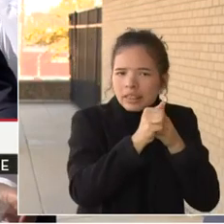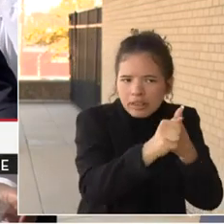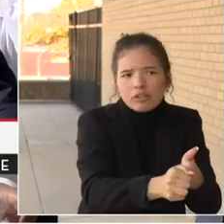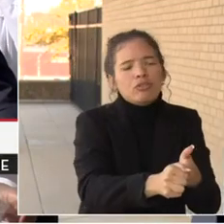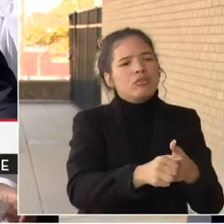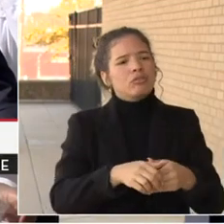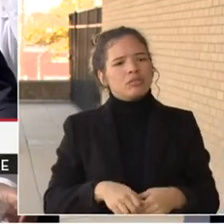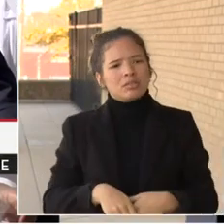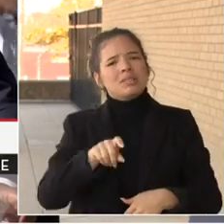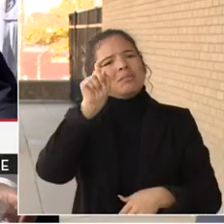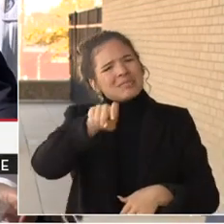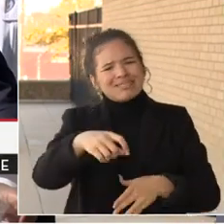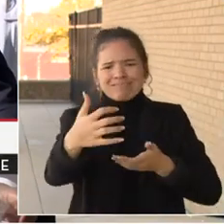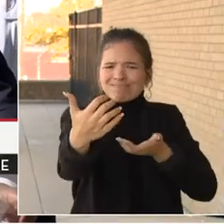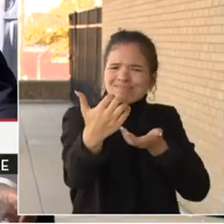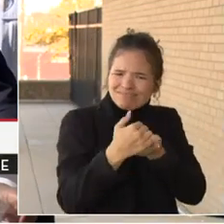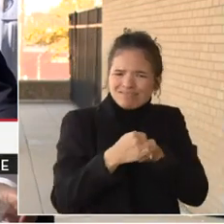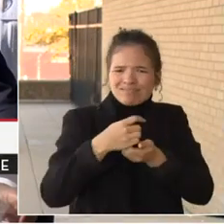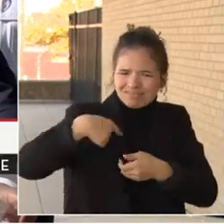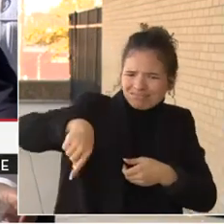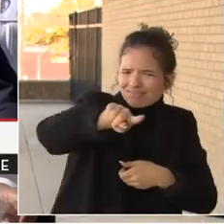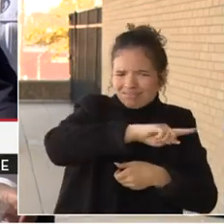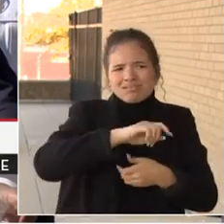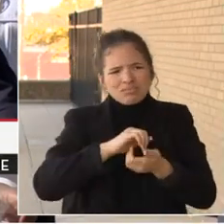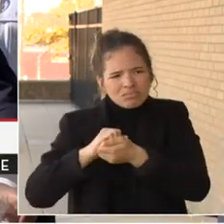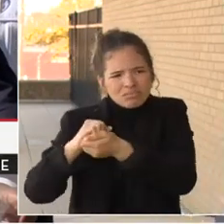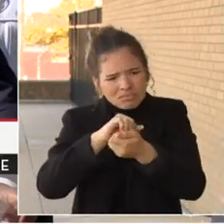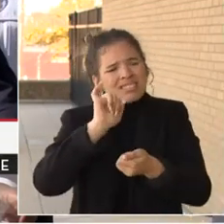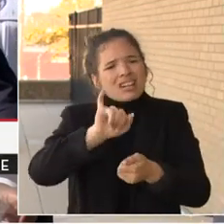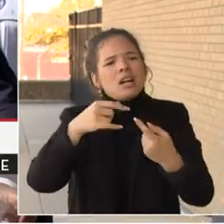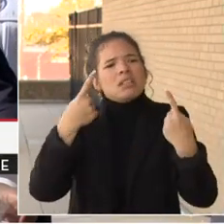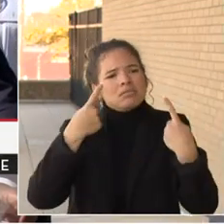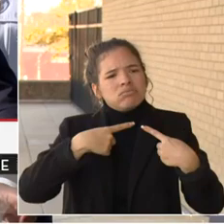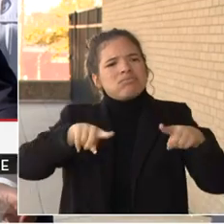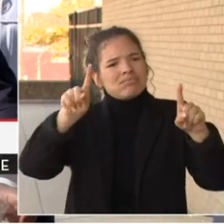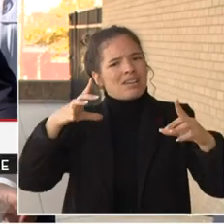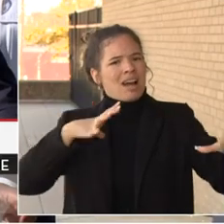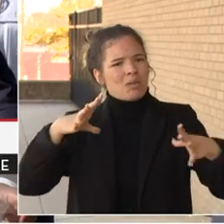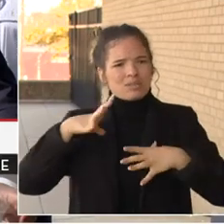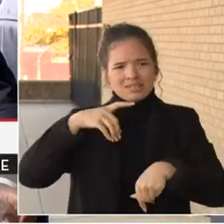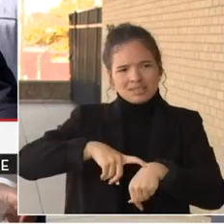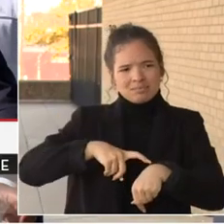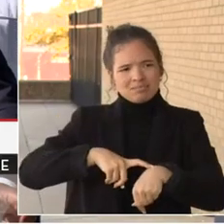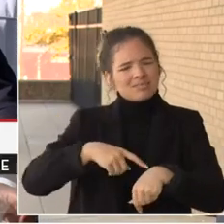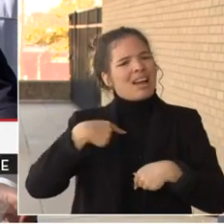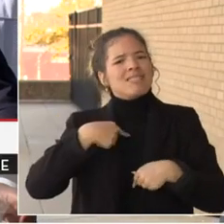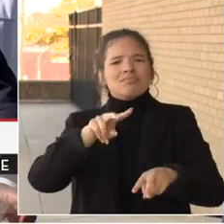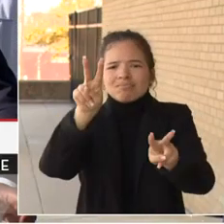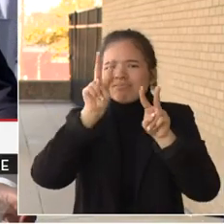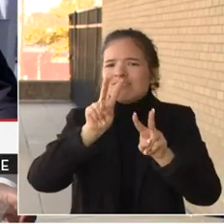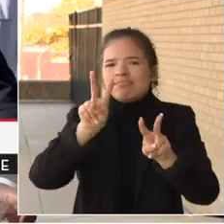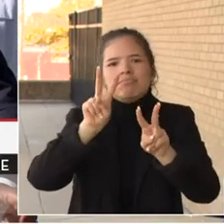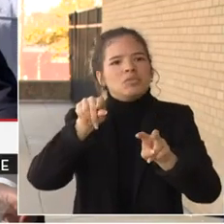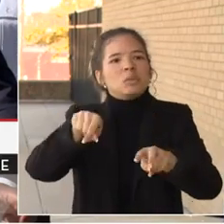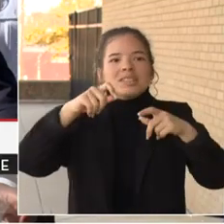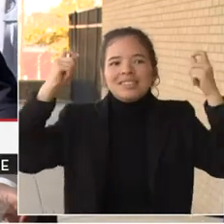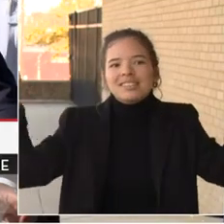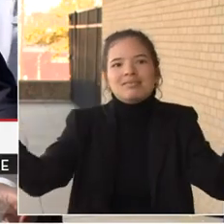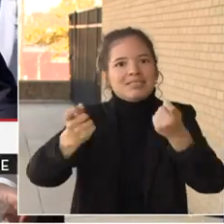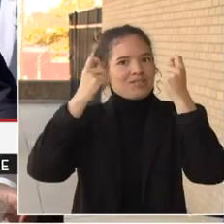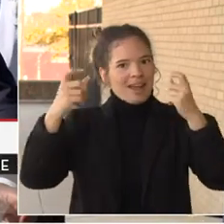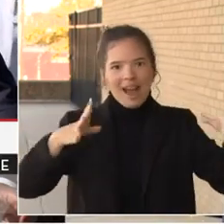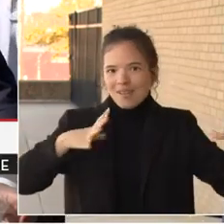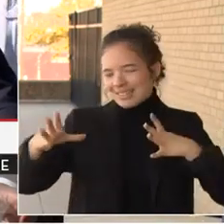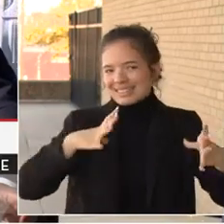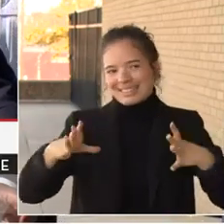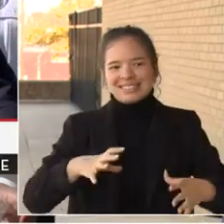see a successful holiday season. I look forward to celebrating over the course of the holidays, and I also look forward to the continued